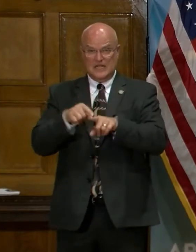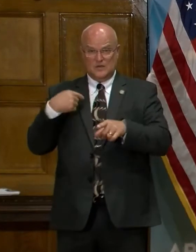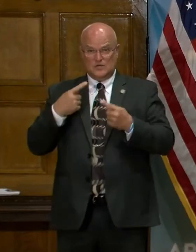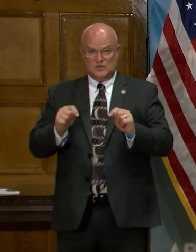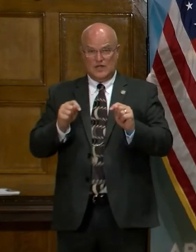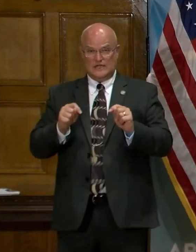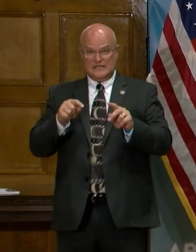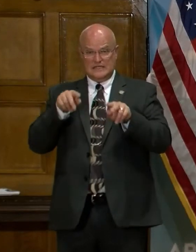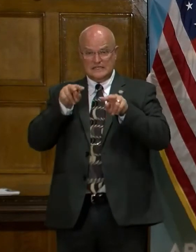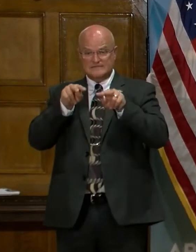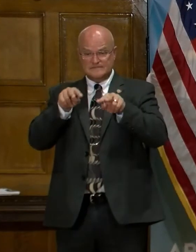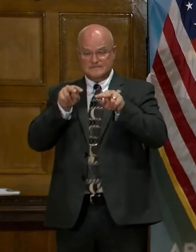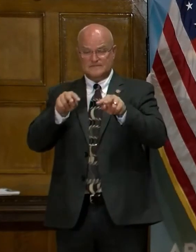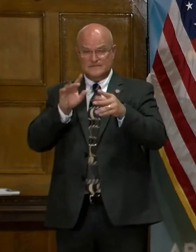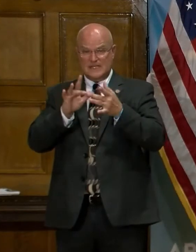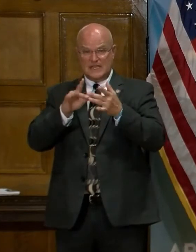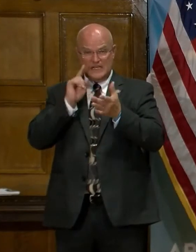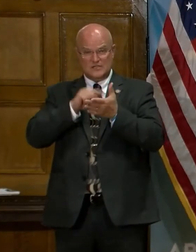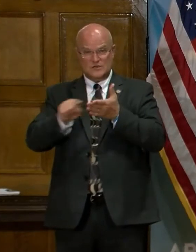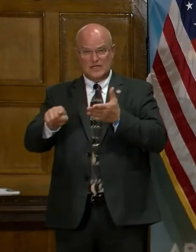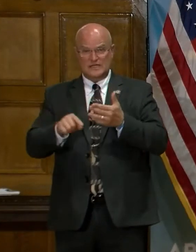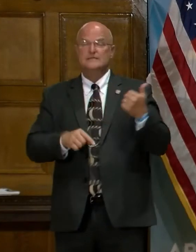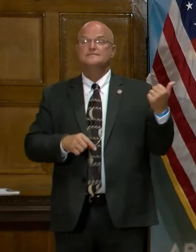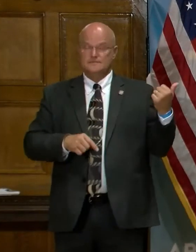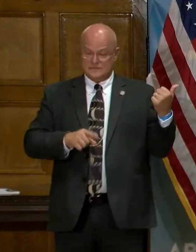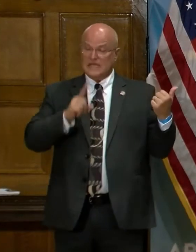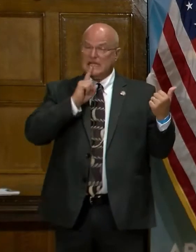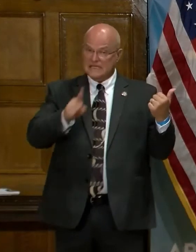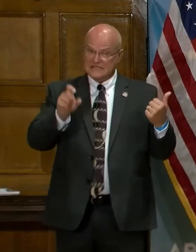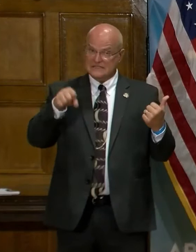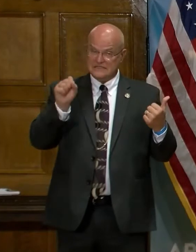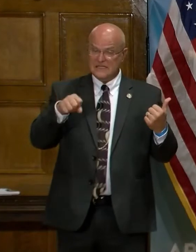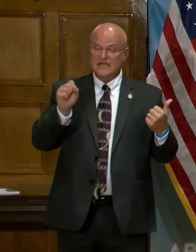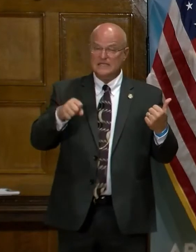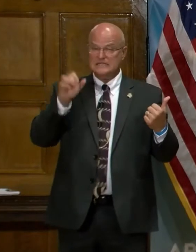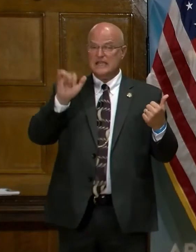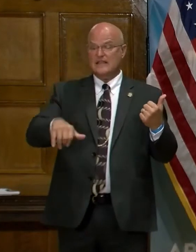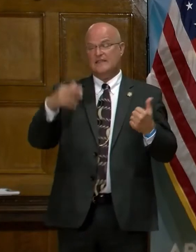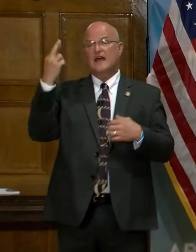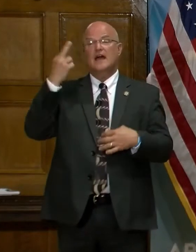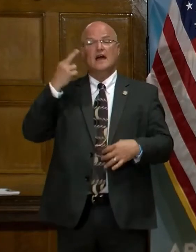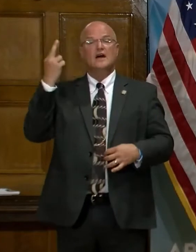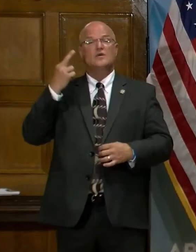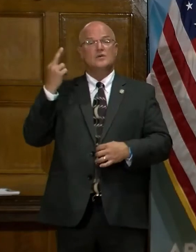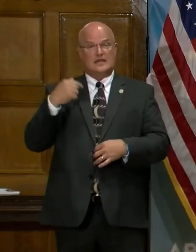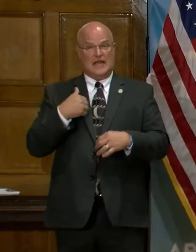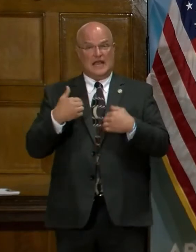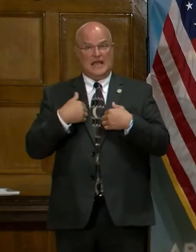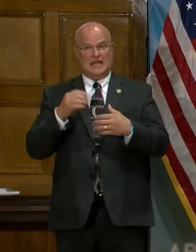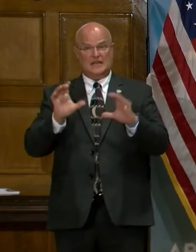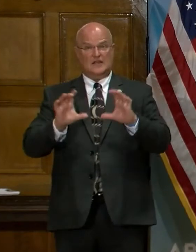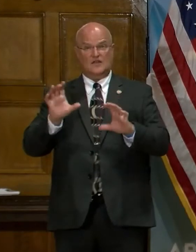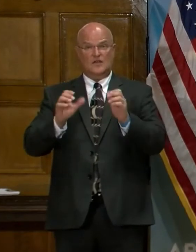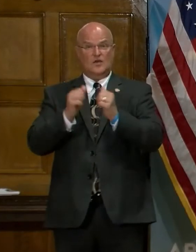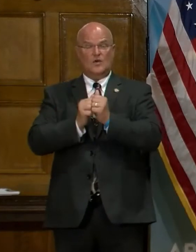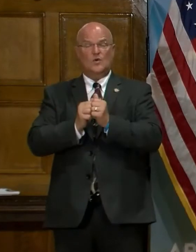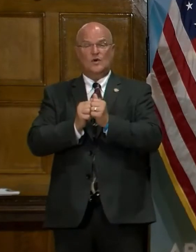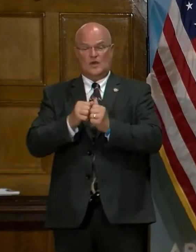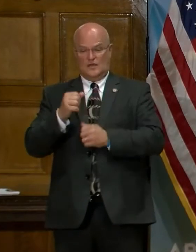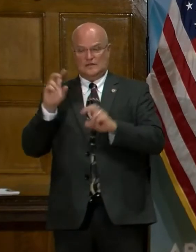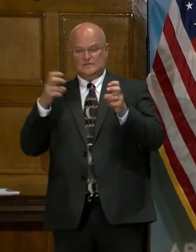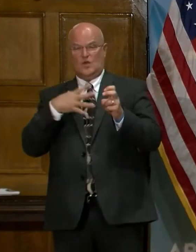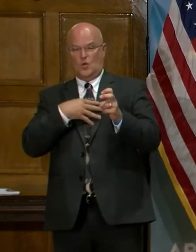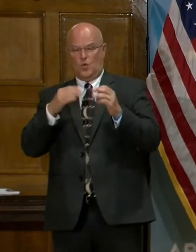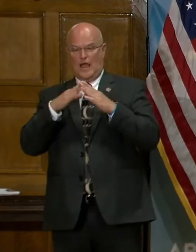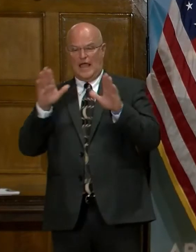trying to kind of keep on top of this thing? It is a growing concern, and for that reason, I had a conversation with the White House